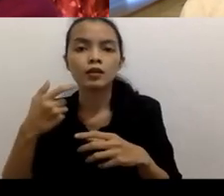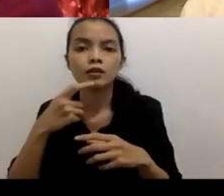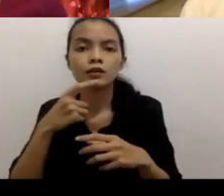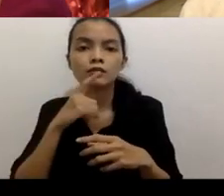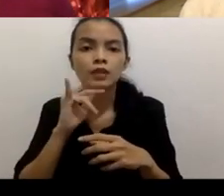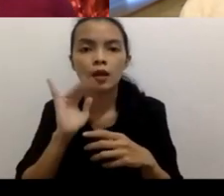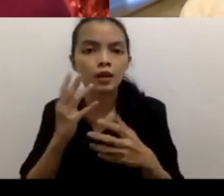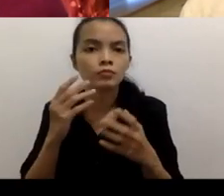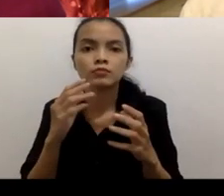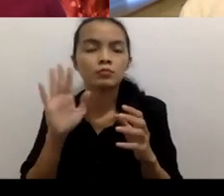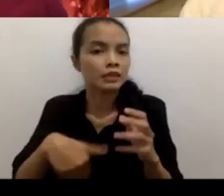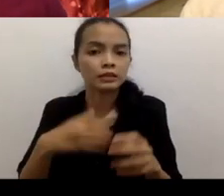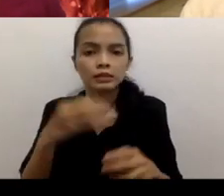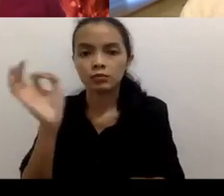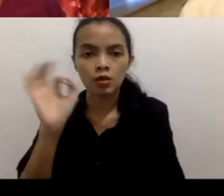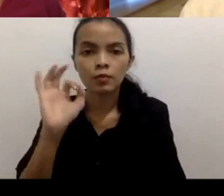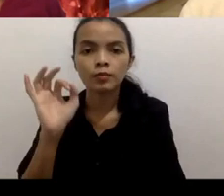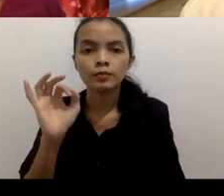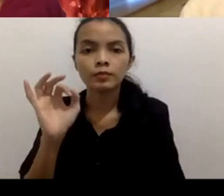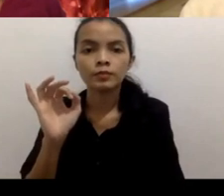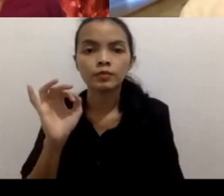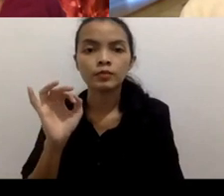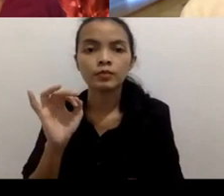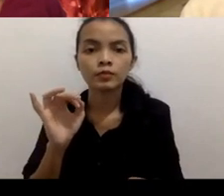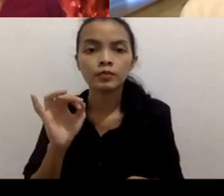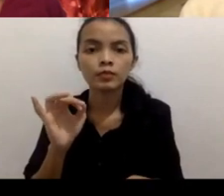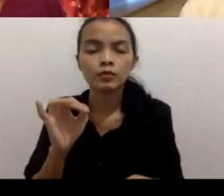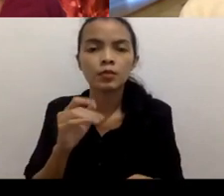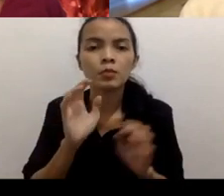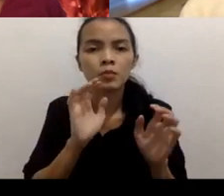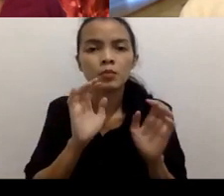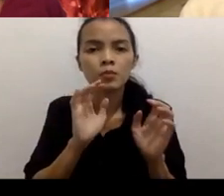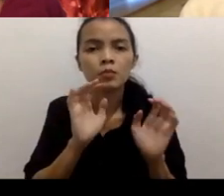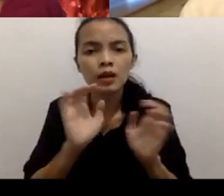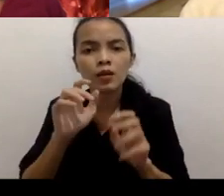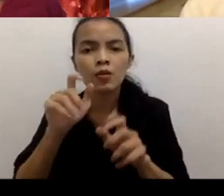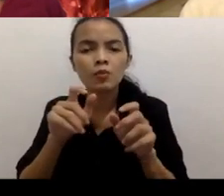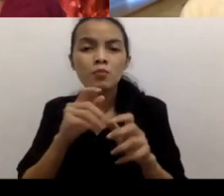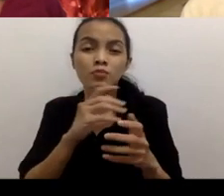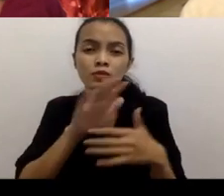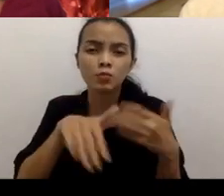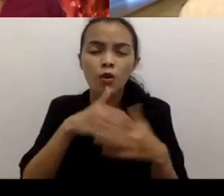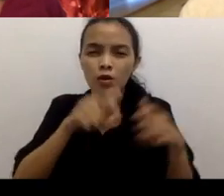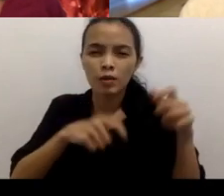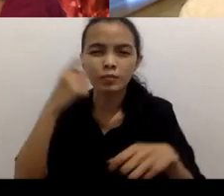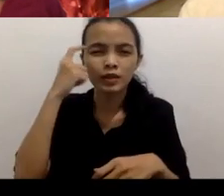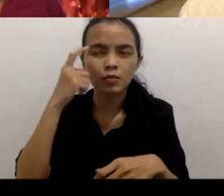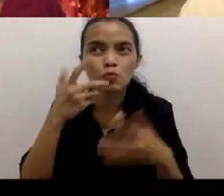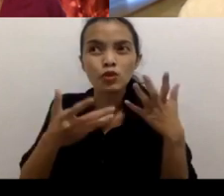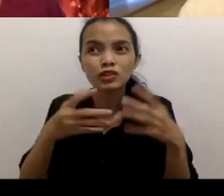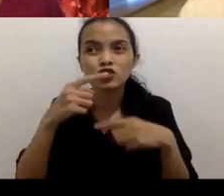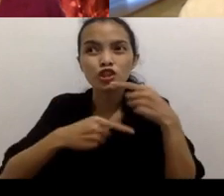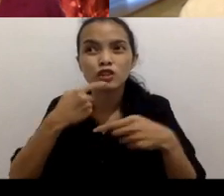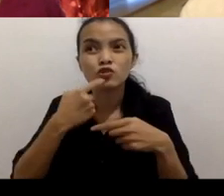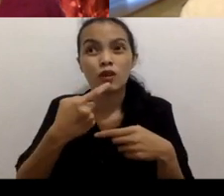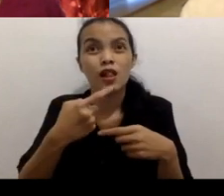So obviously everybody everybody thought the outbreak could be like a thriller or a